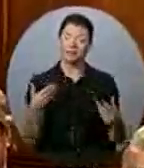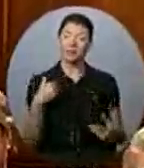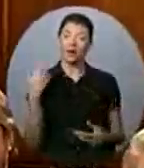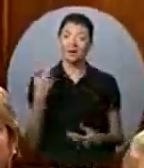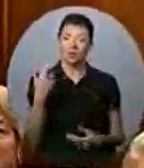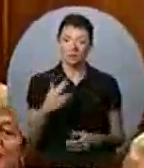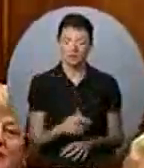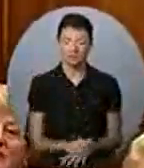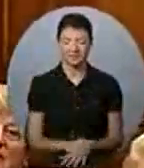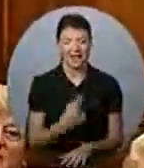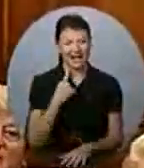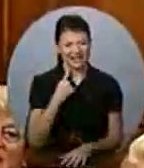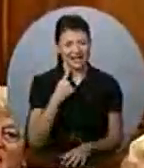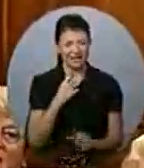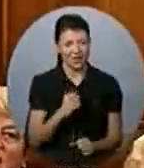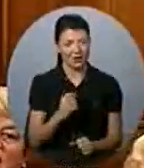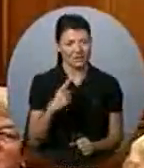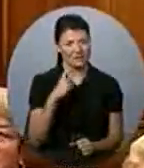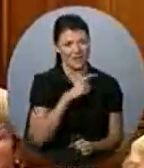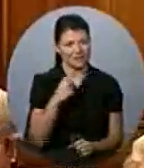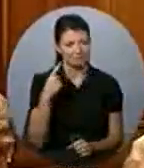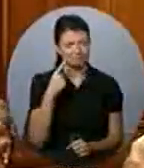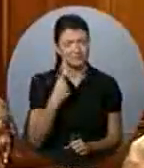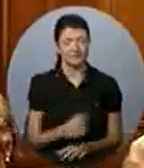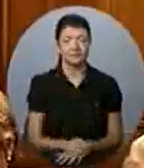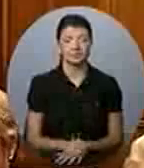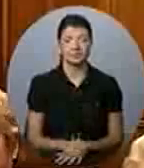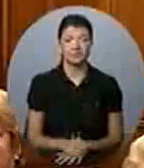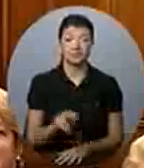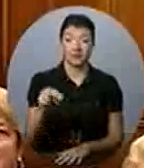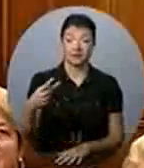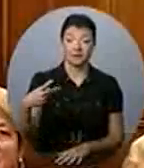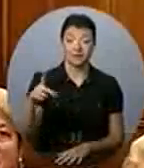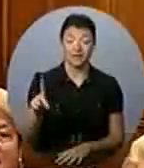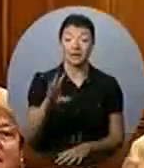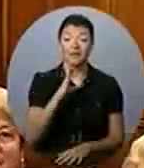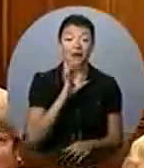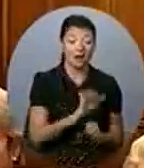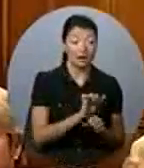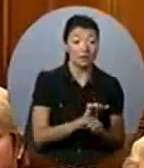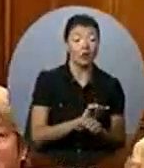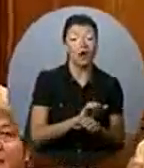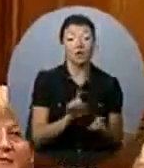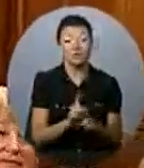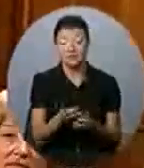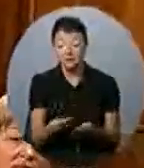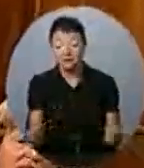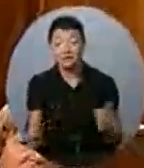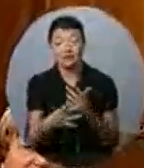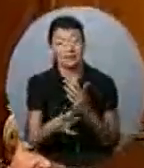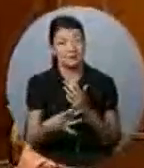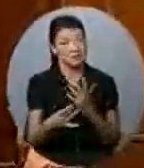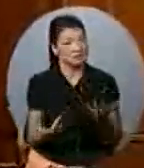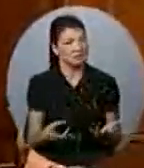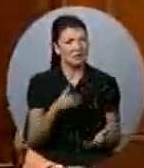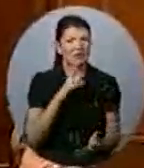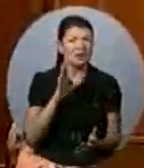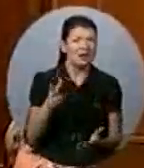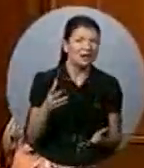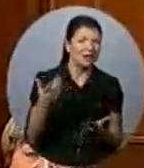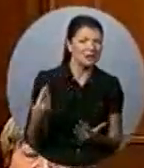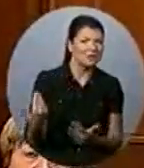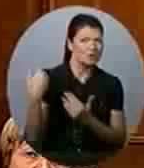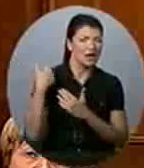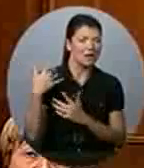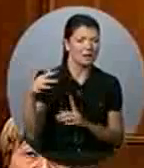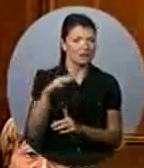the NDP talking about jobs in the oil sands is ridiculous. Their environment clinic has called for a moratorium on oil sands development that would kill thousands, tens of thousands